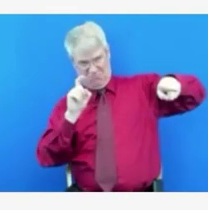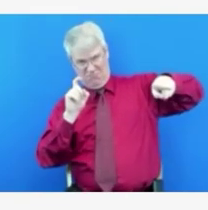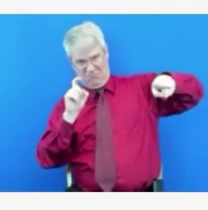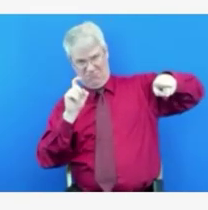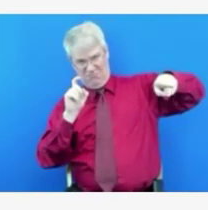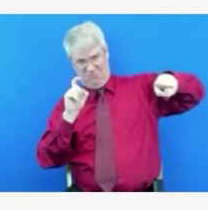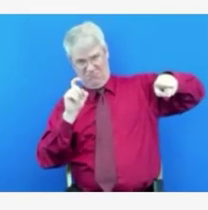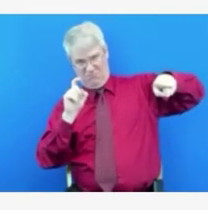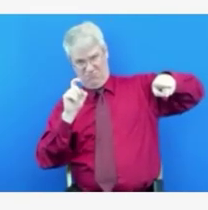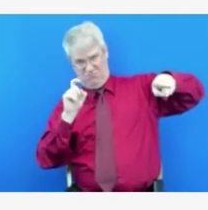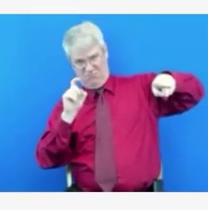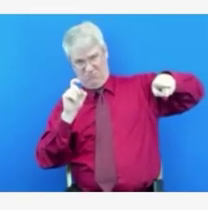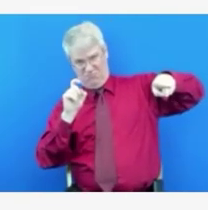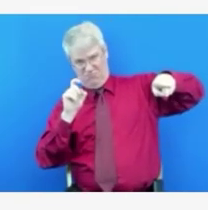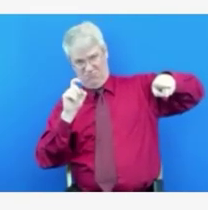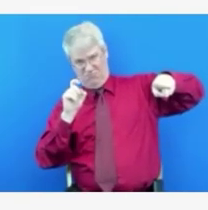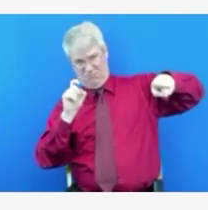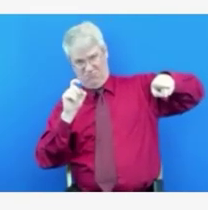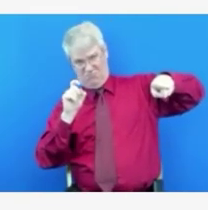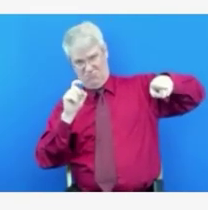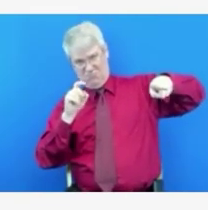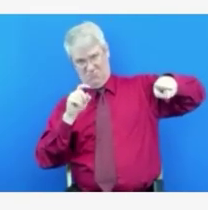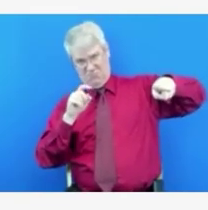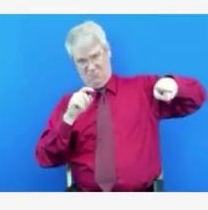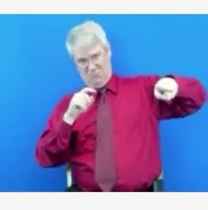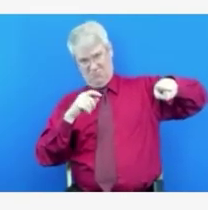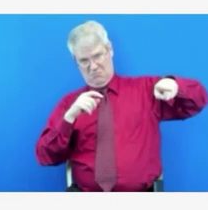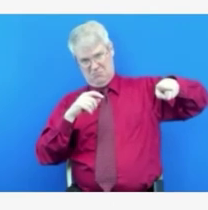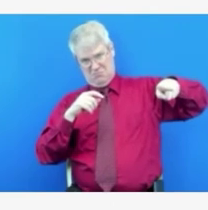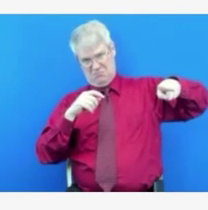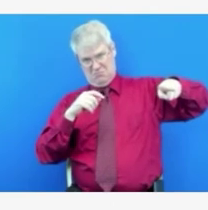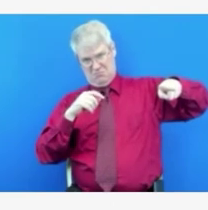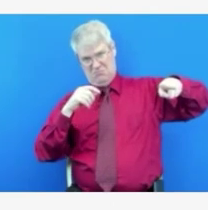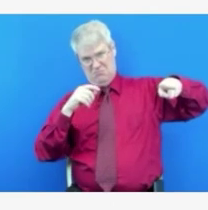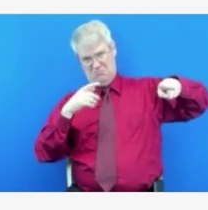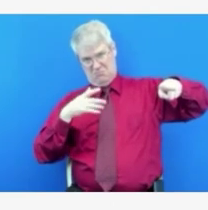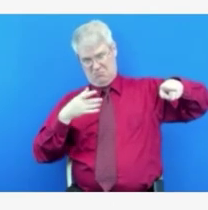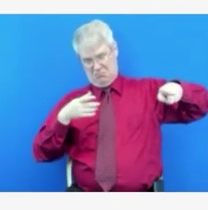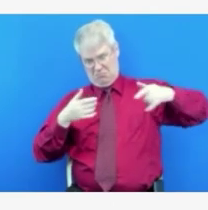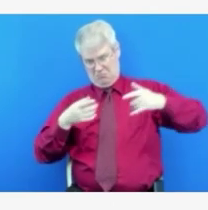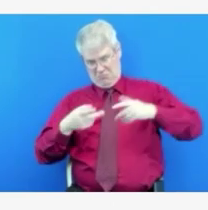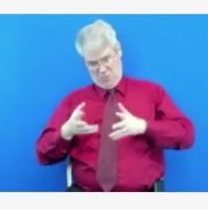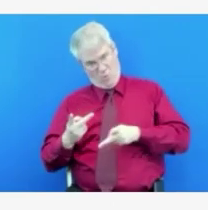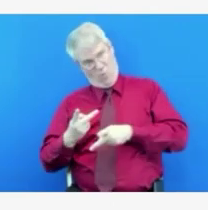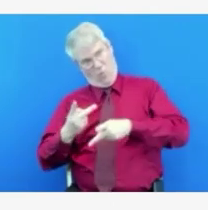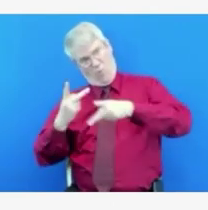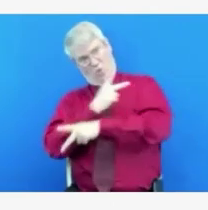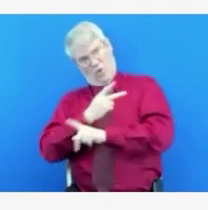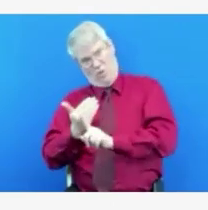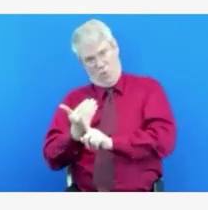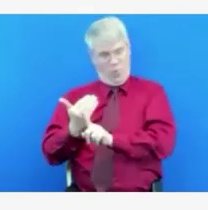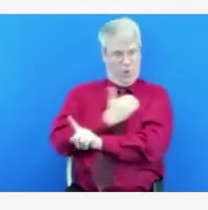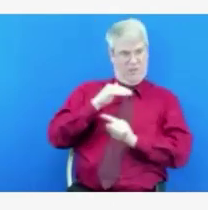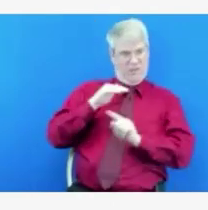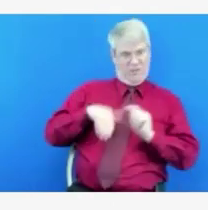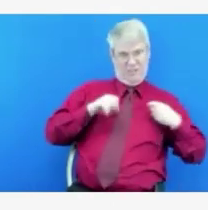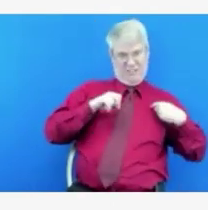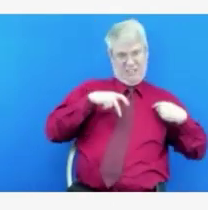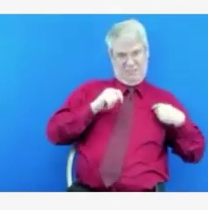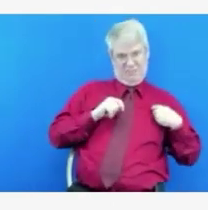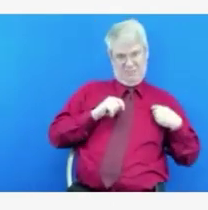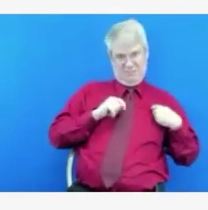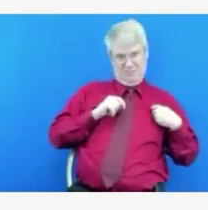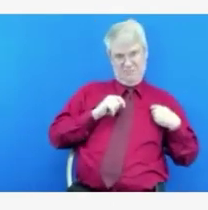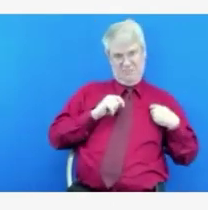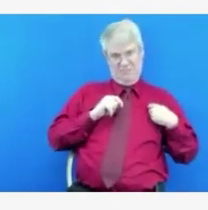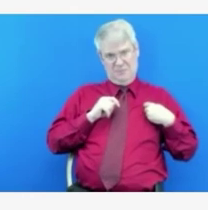the end of September? And I also wondered if perhaps Dr. Nemerson had thoughts on any modeling your hospital system has about what you're seeing in the fall